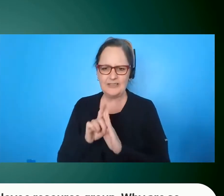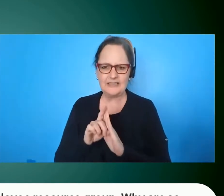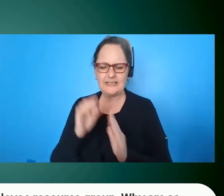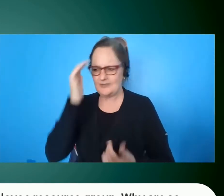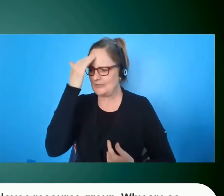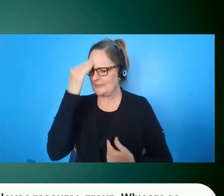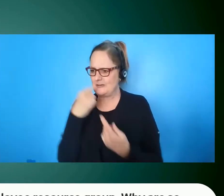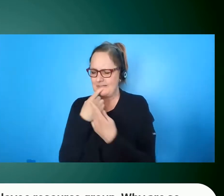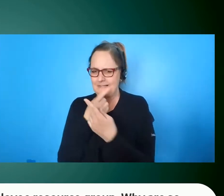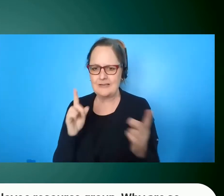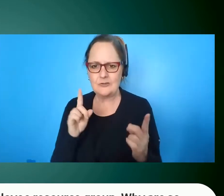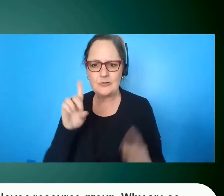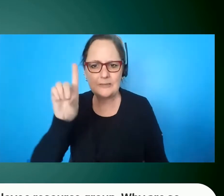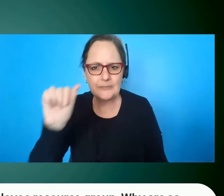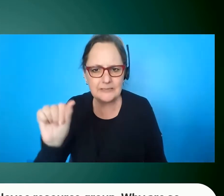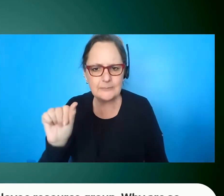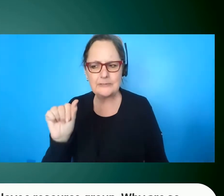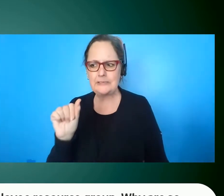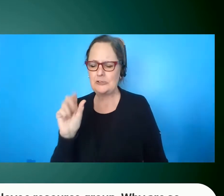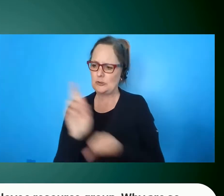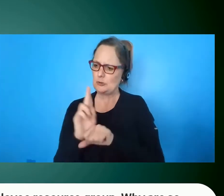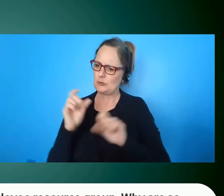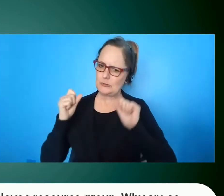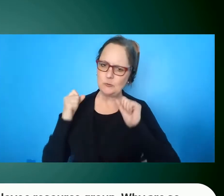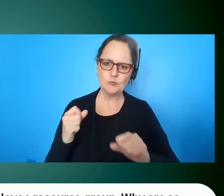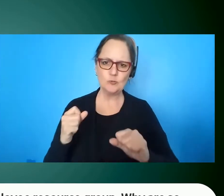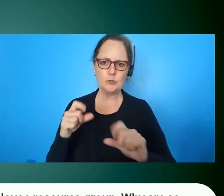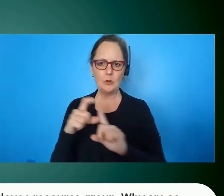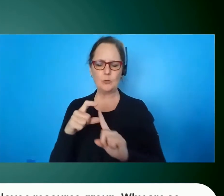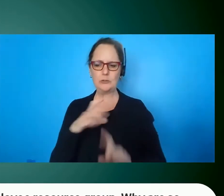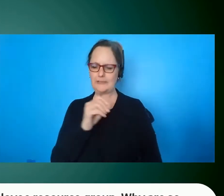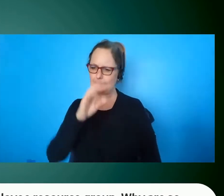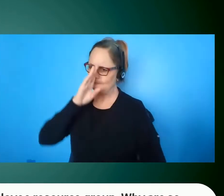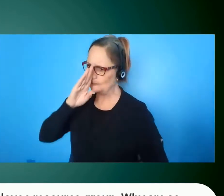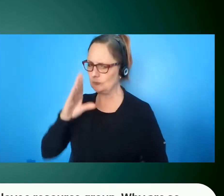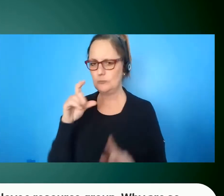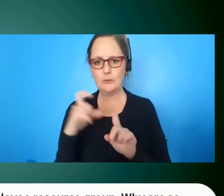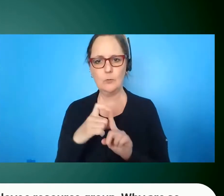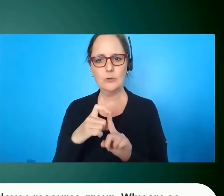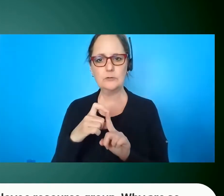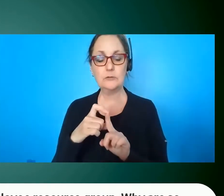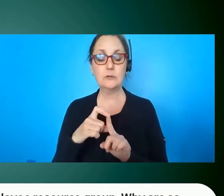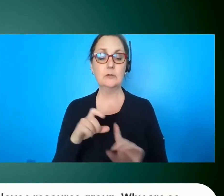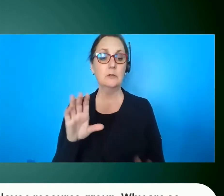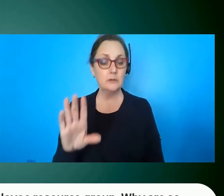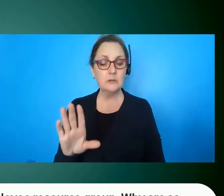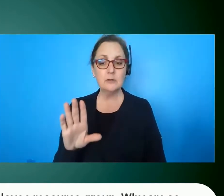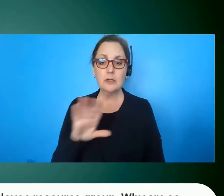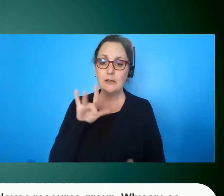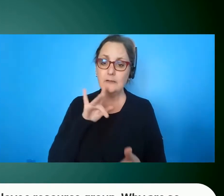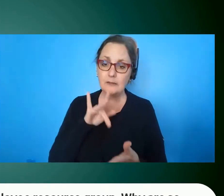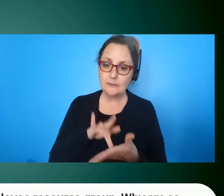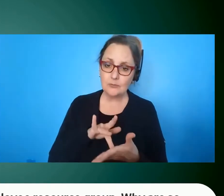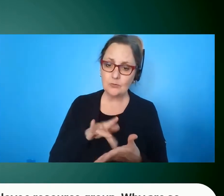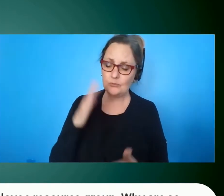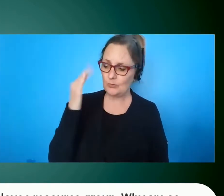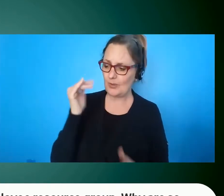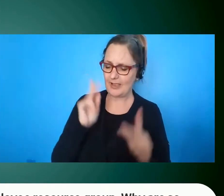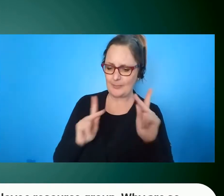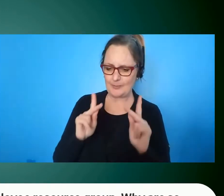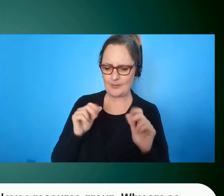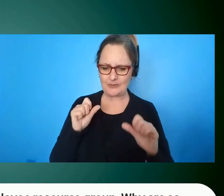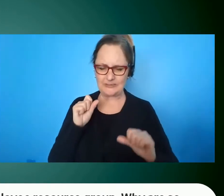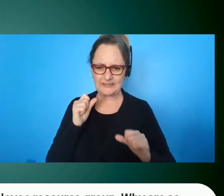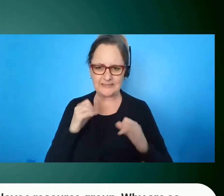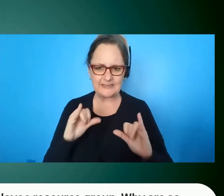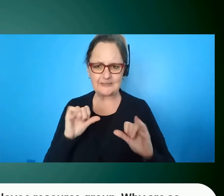about disability as strongly and as vehemently as i do today and i do think that that's core to why people are still pulling